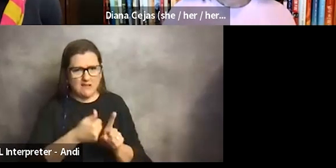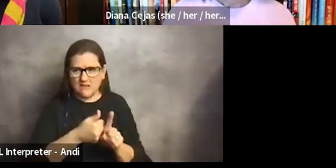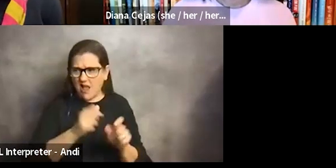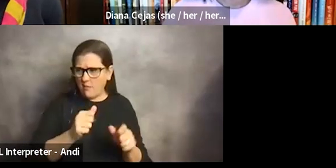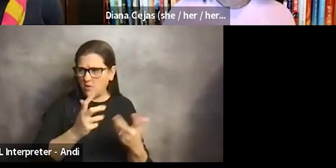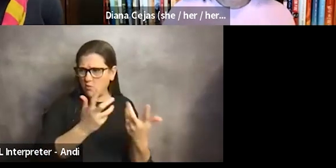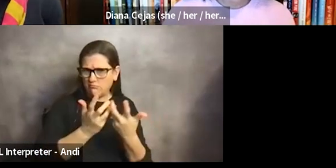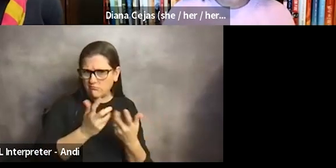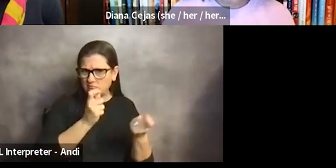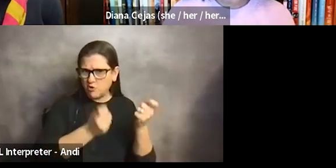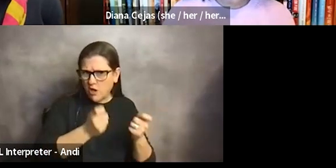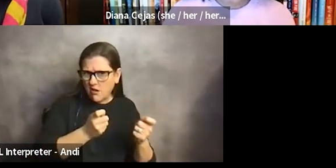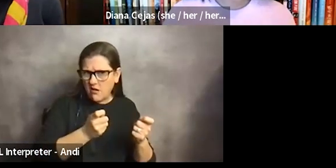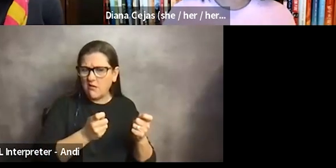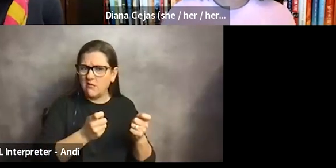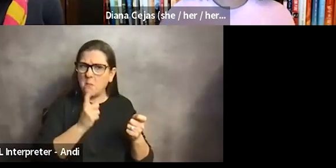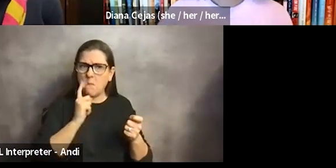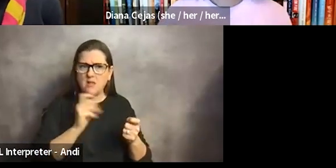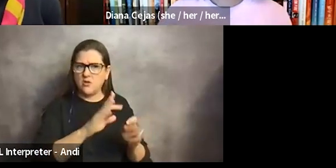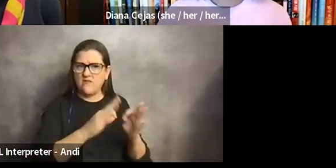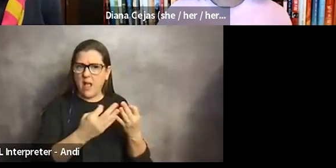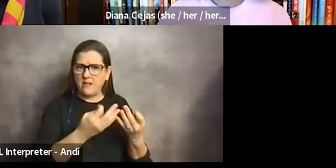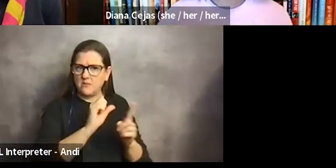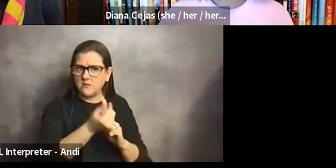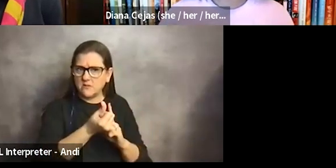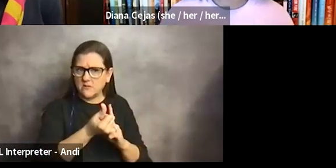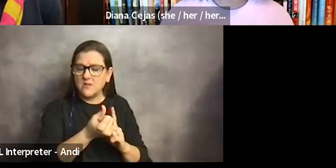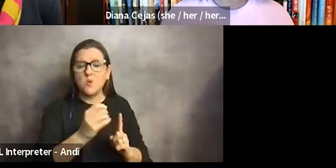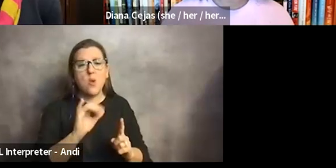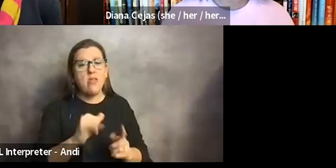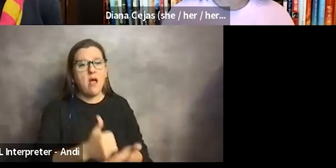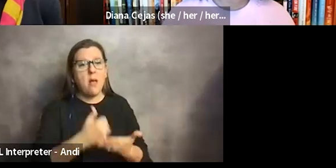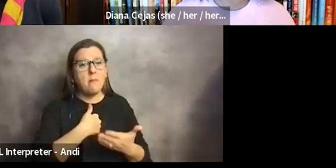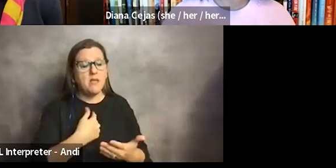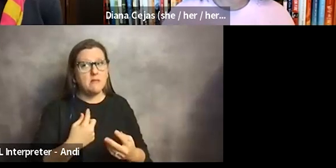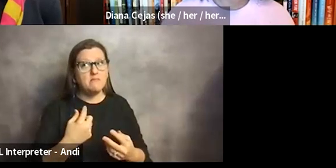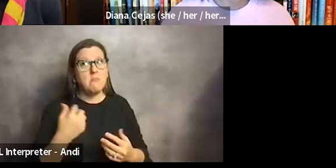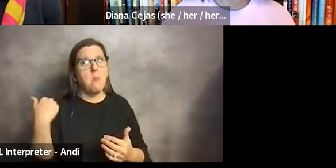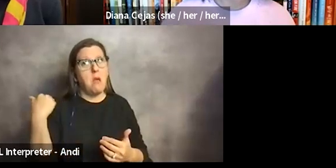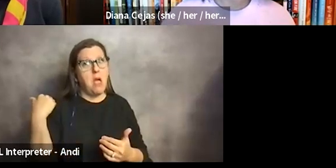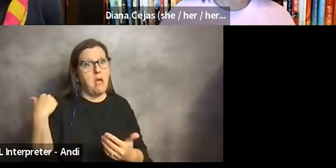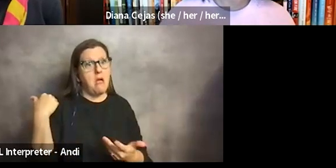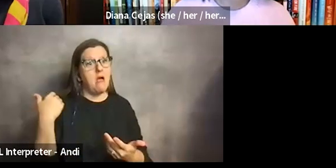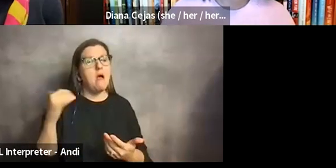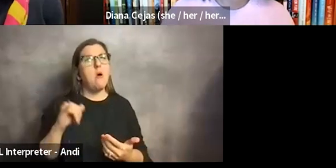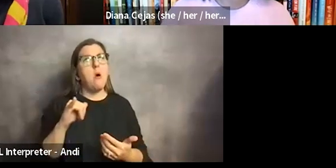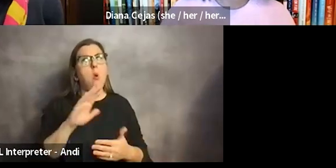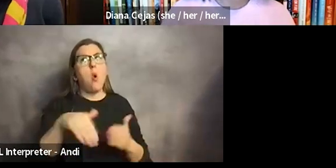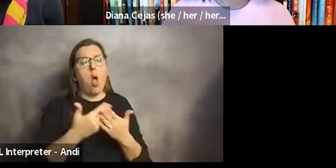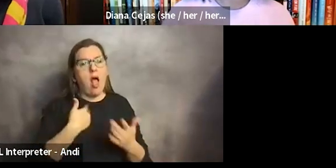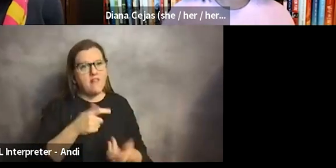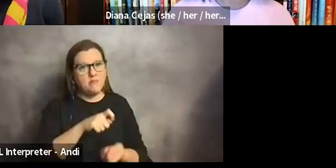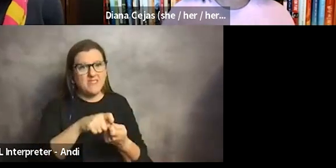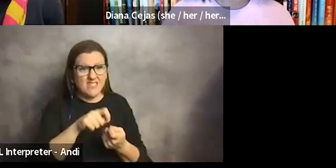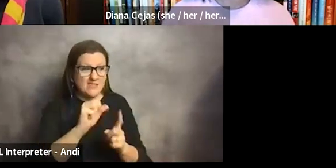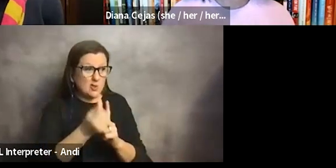accommodations for for family issues. So it just I think it reminded me that, like, you know, we all have special circumstances, and